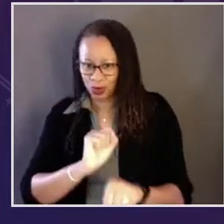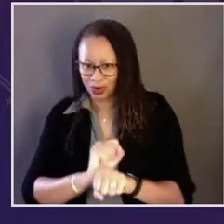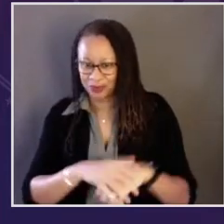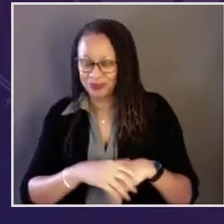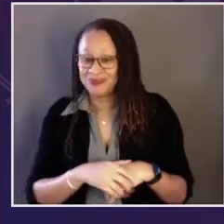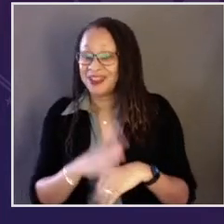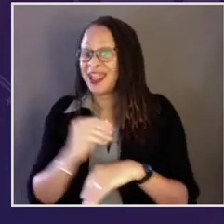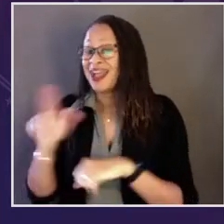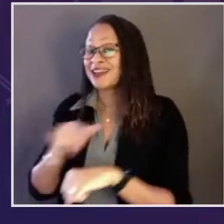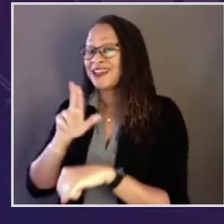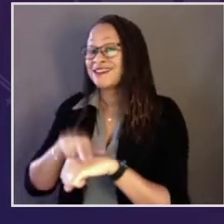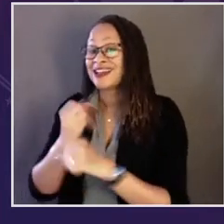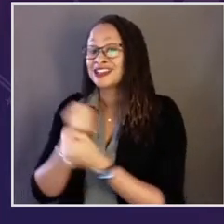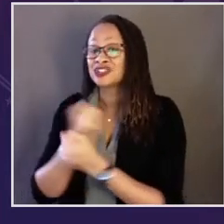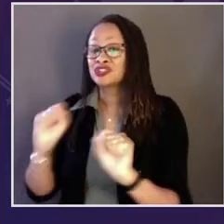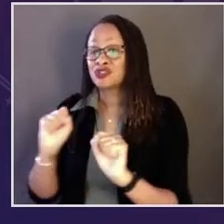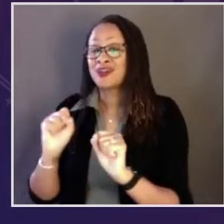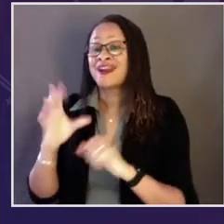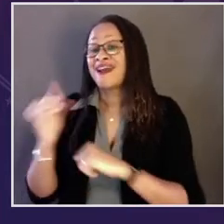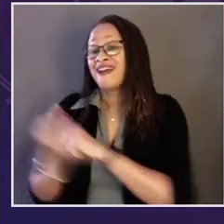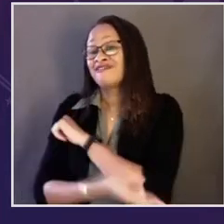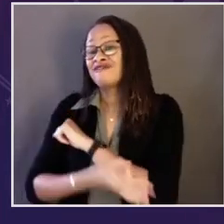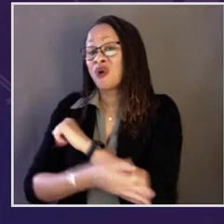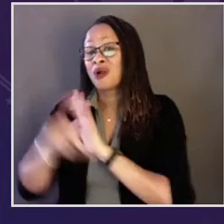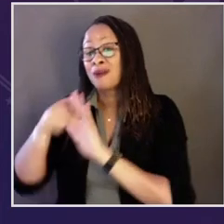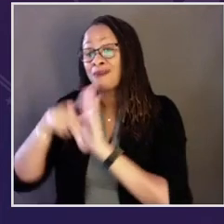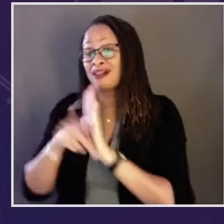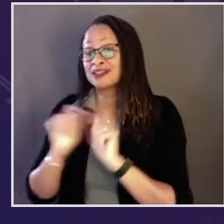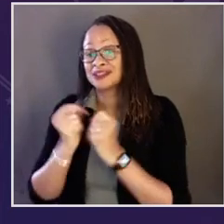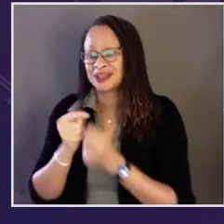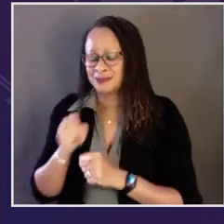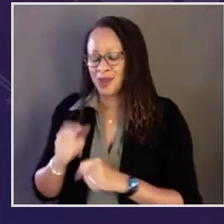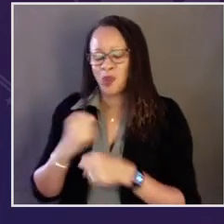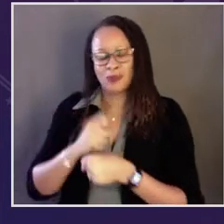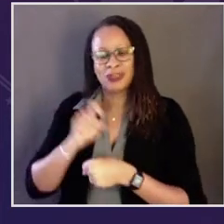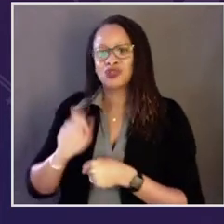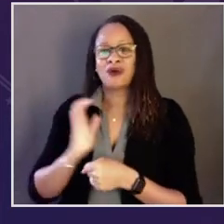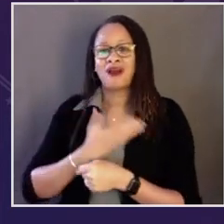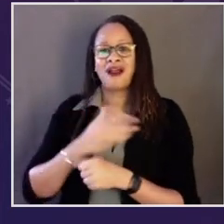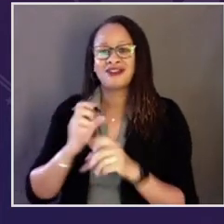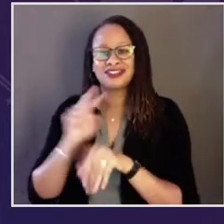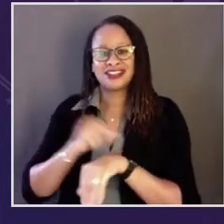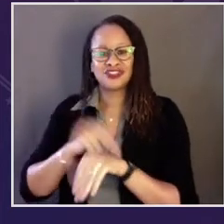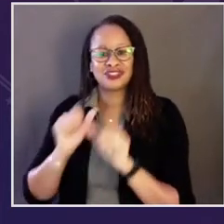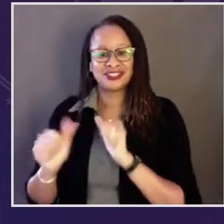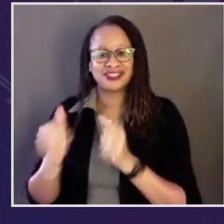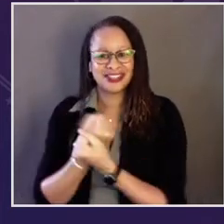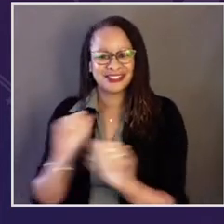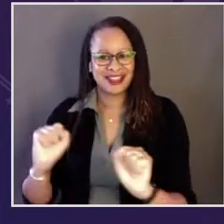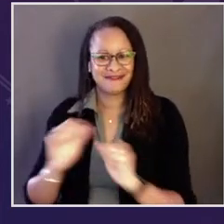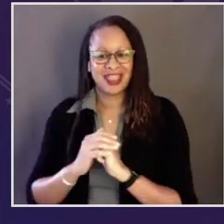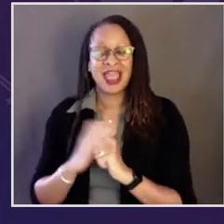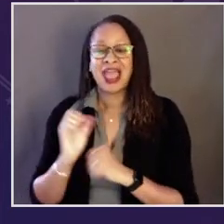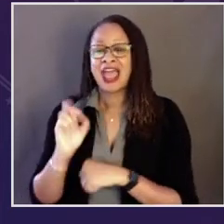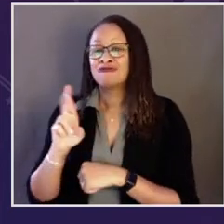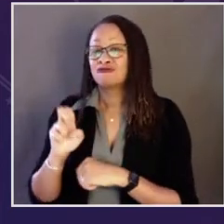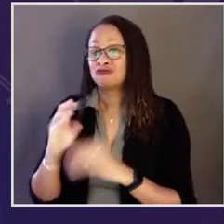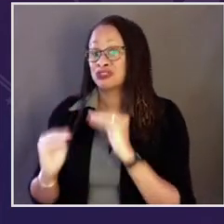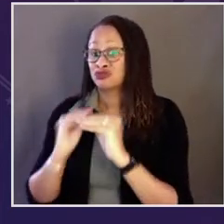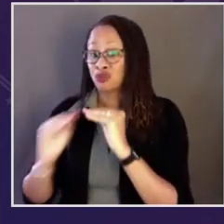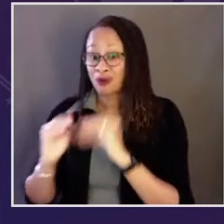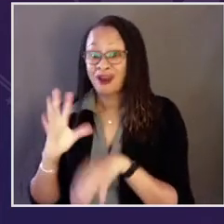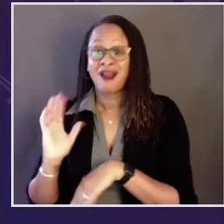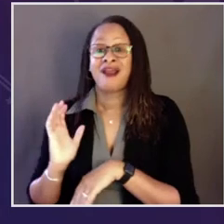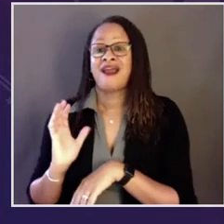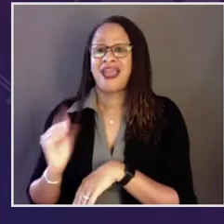people and all those looking to work, and a national security and foreign policy team that will help keep our